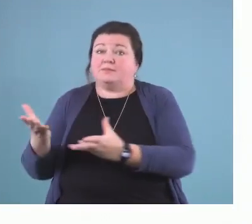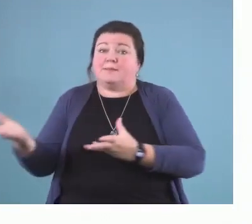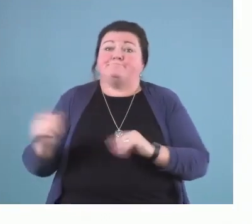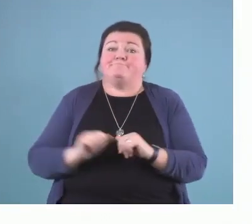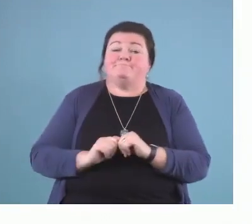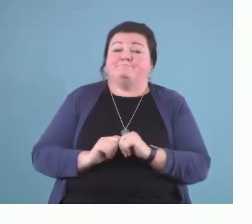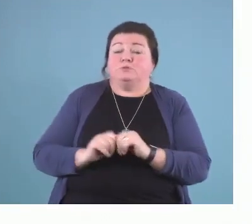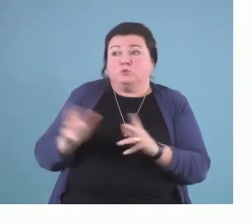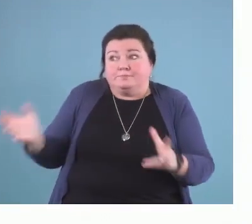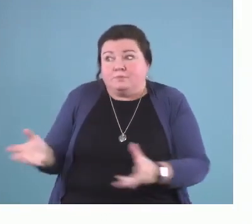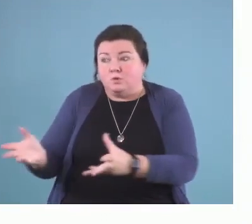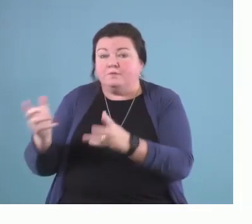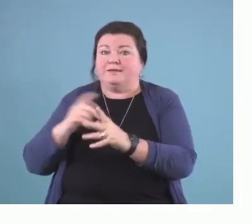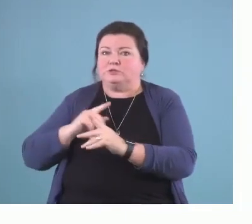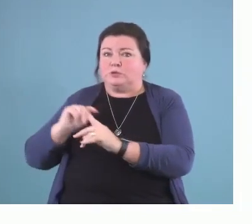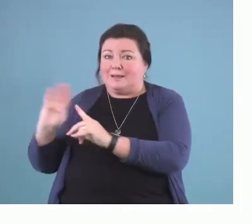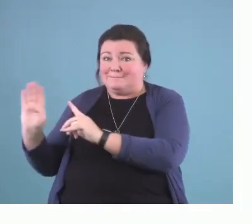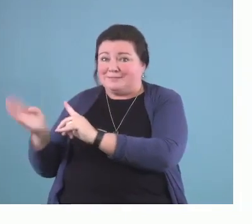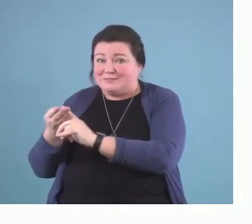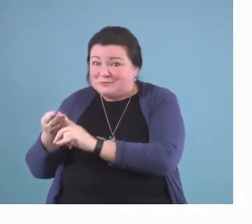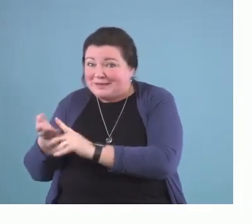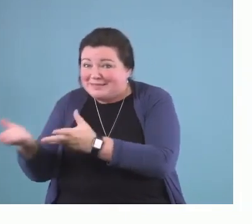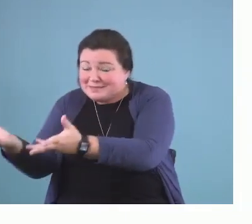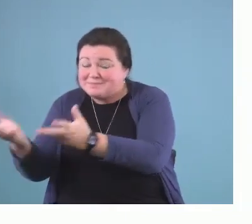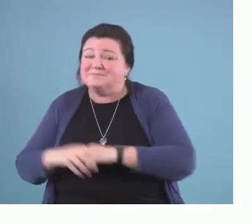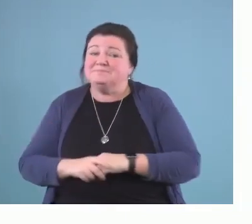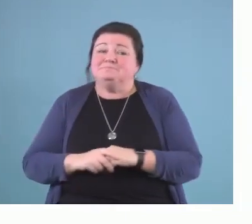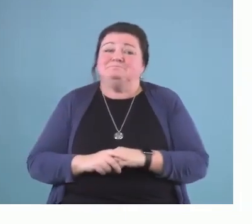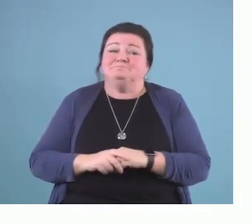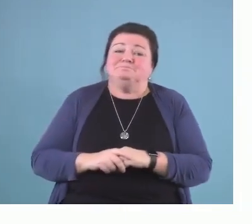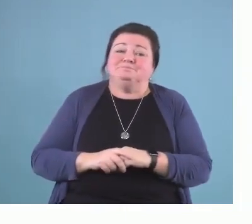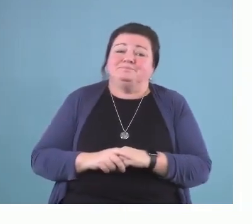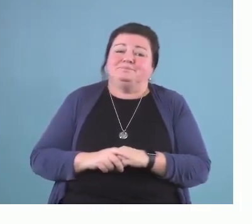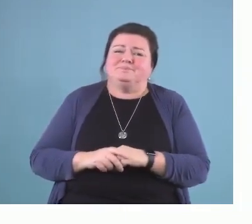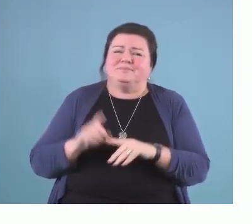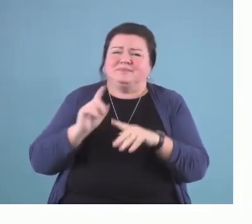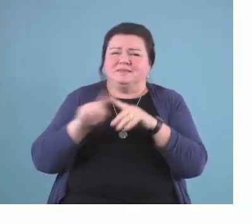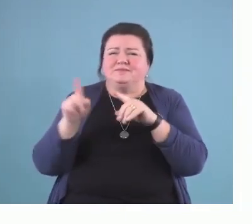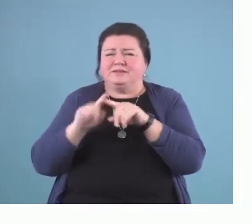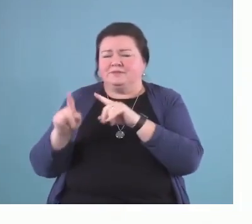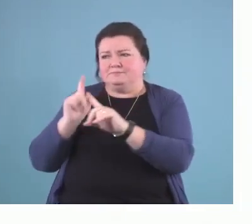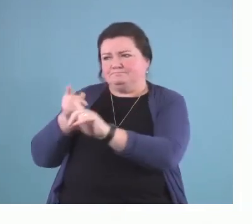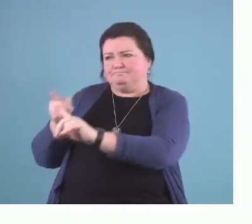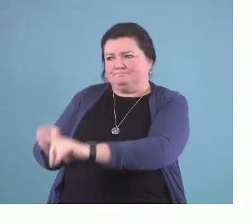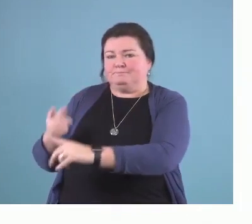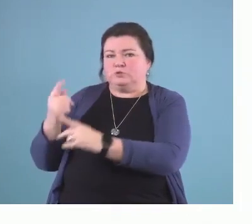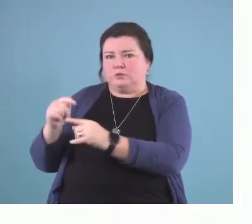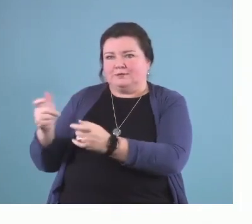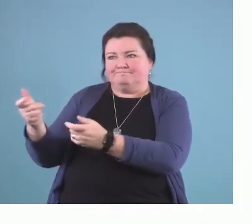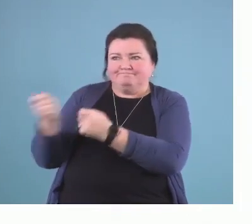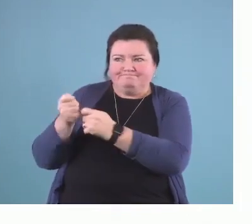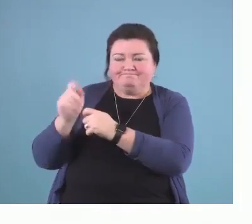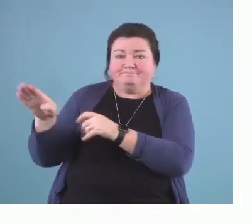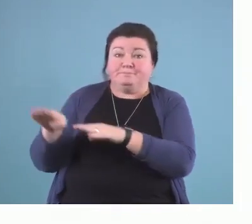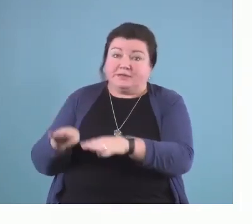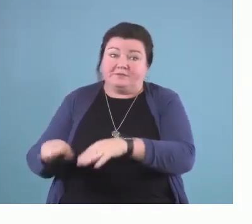motivate and persuade them. So, there's different ways that we can try and target behavior. And in the videos, we